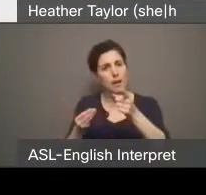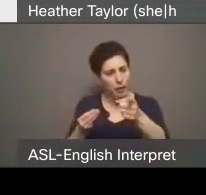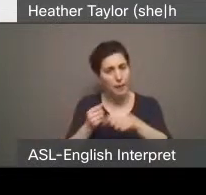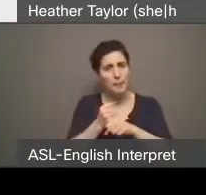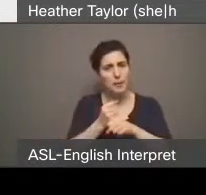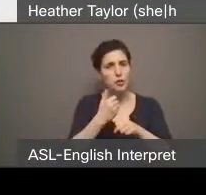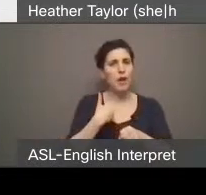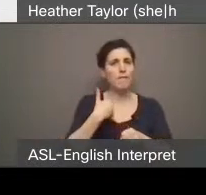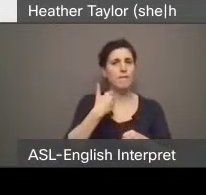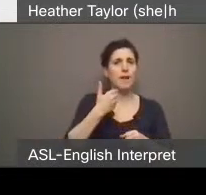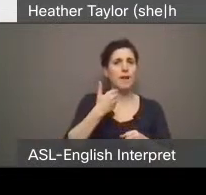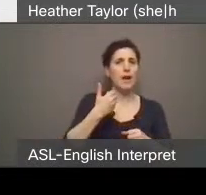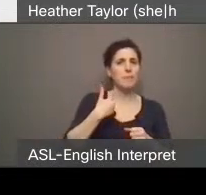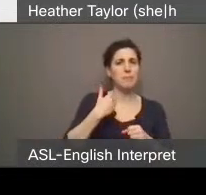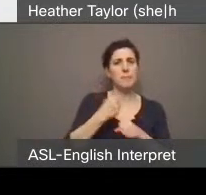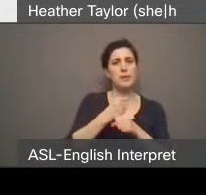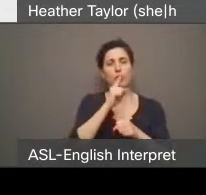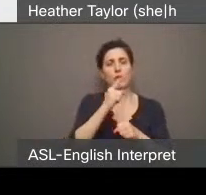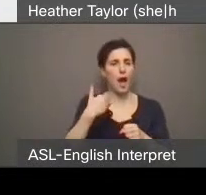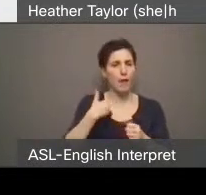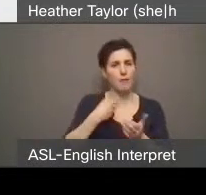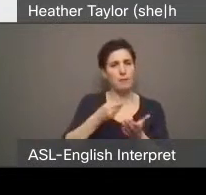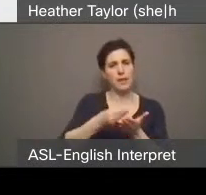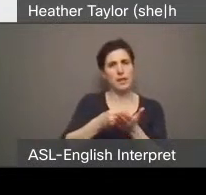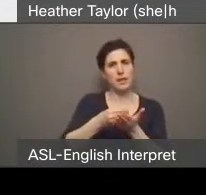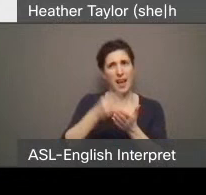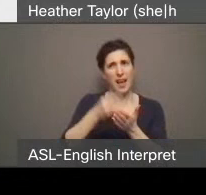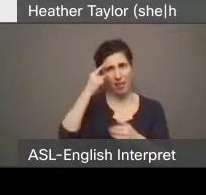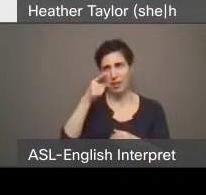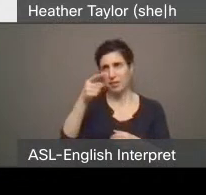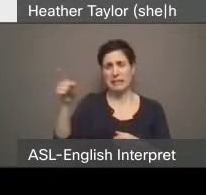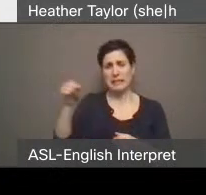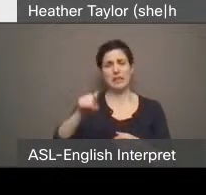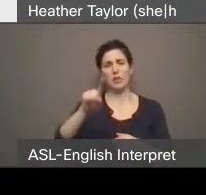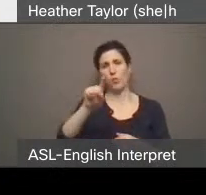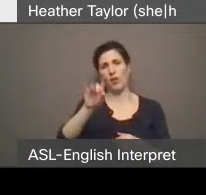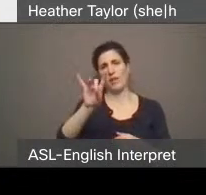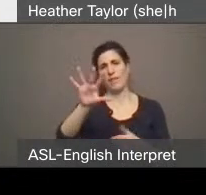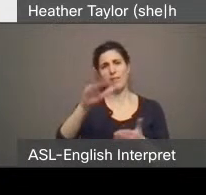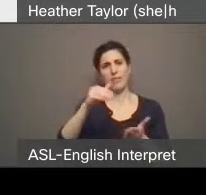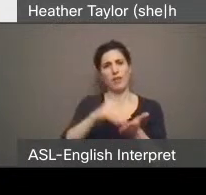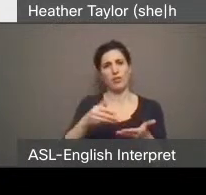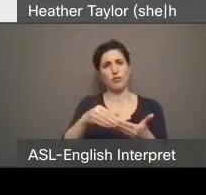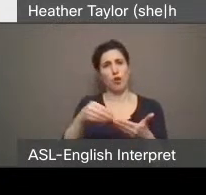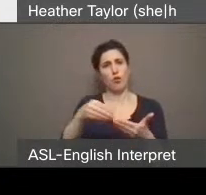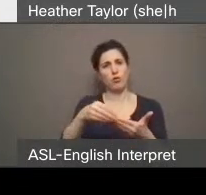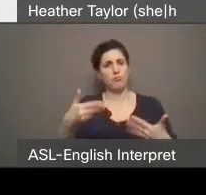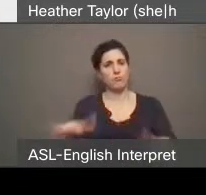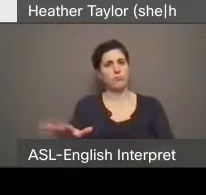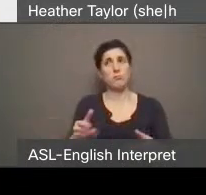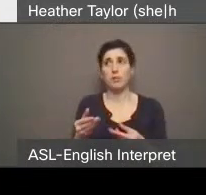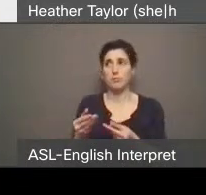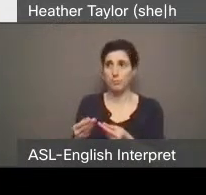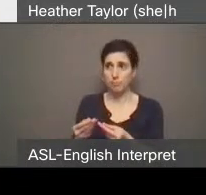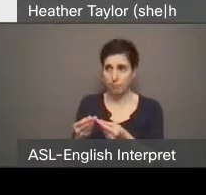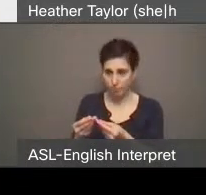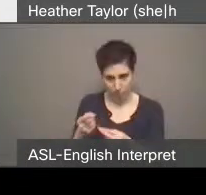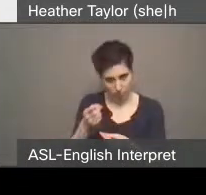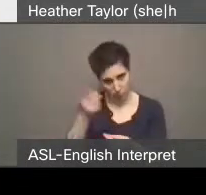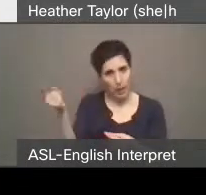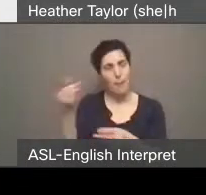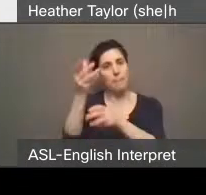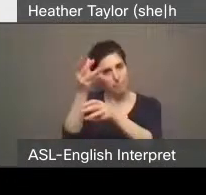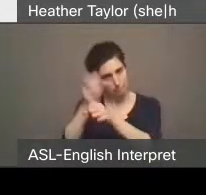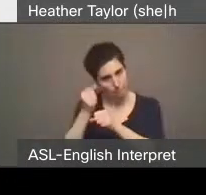I understand that it's only 185,000 that's needed to make sure that there's enough across the drop in sector to make sure that people have